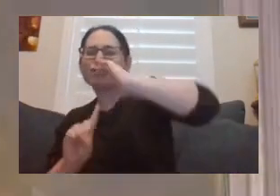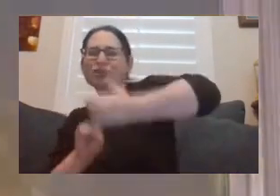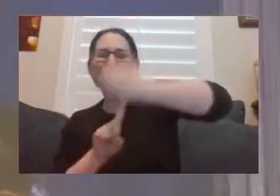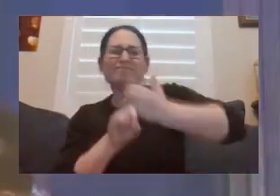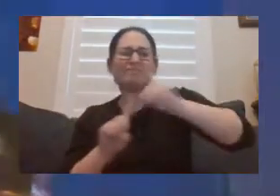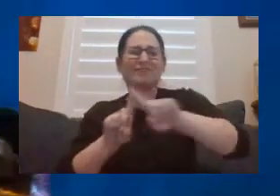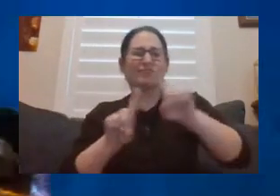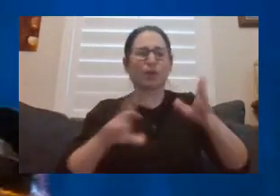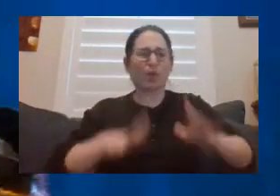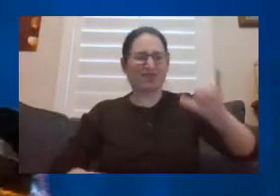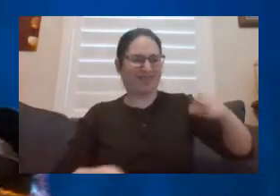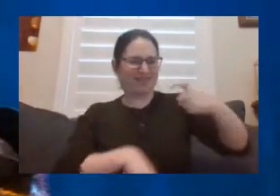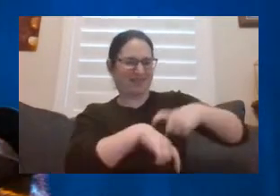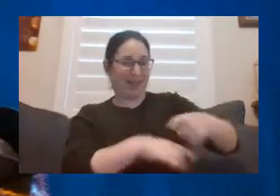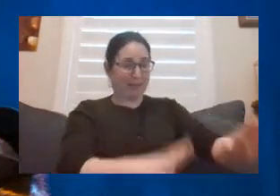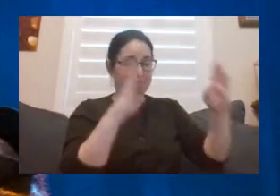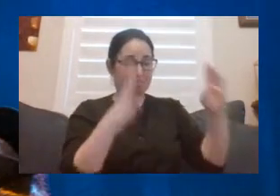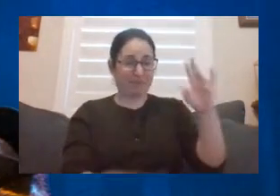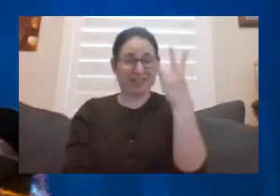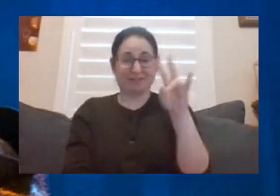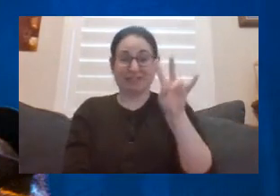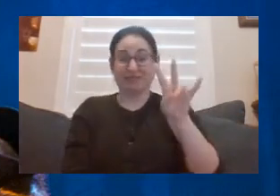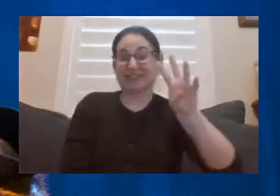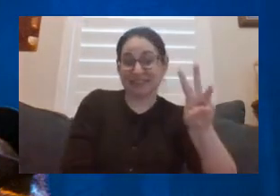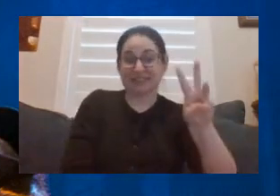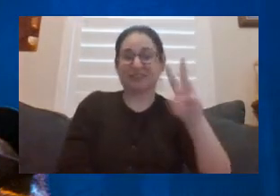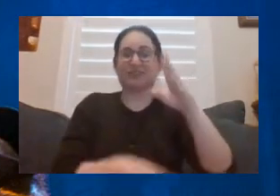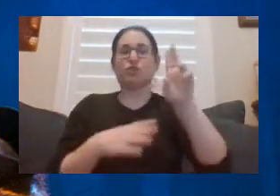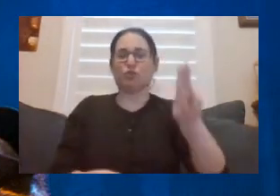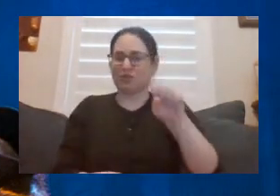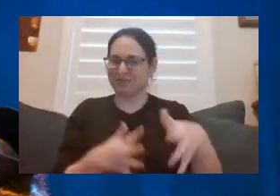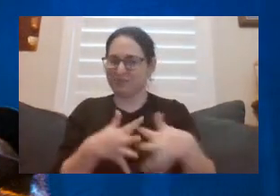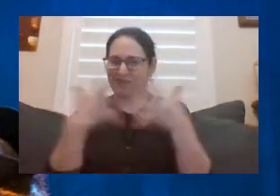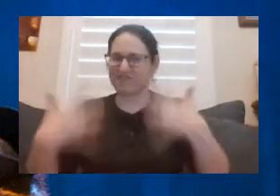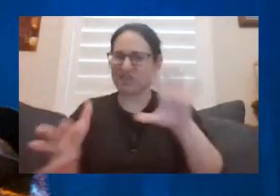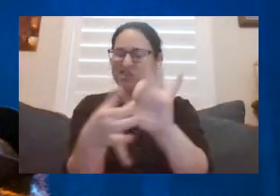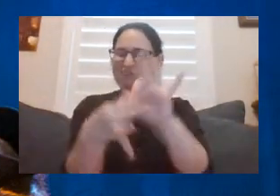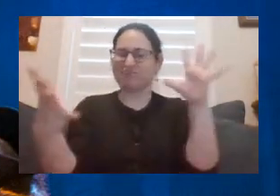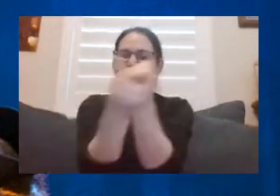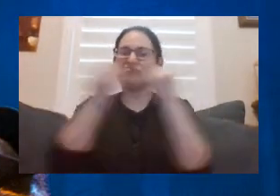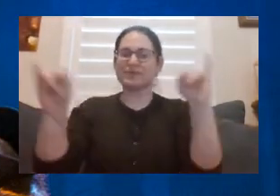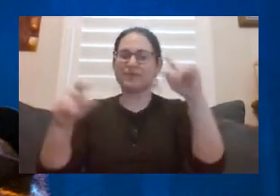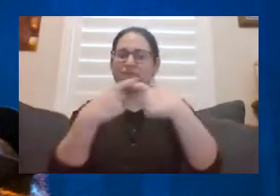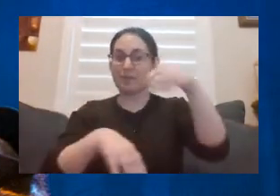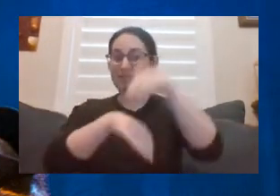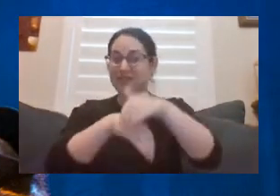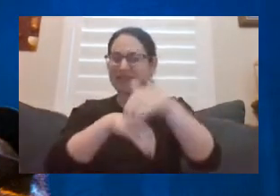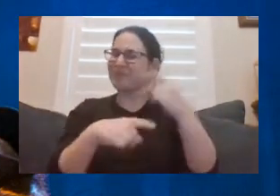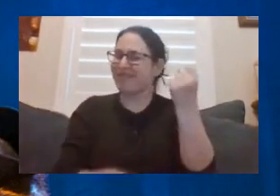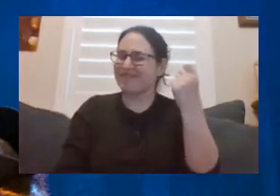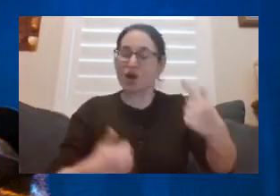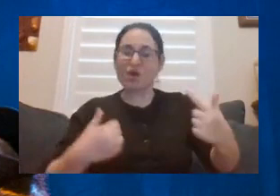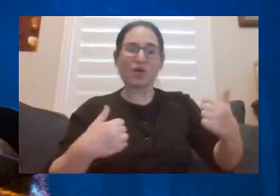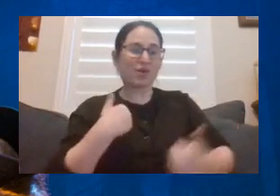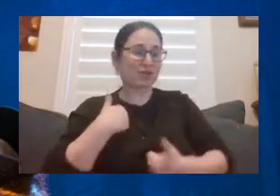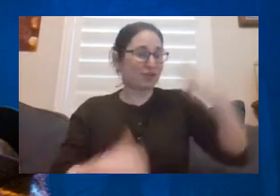I want to take you back to the year 1776. The United States of America has declared its independence from Great Britain, but Washington's army has